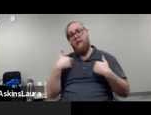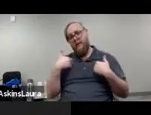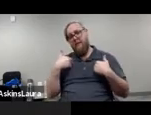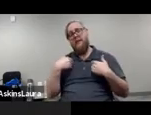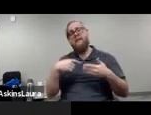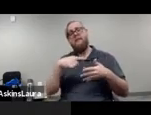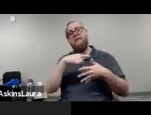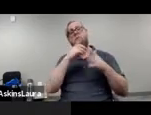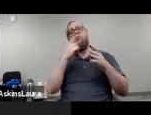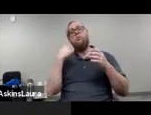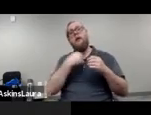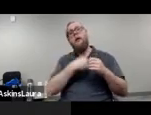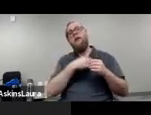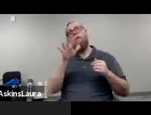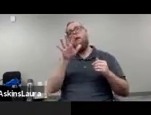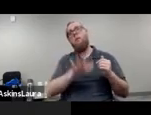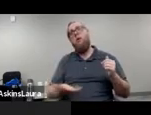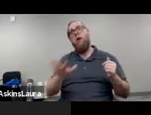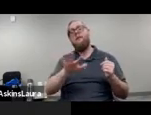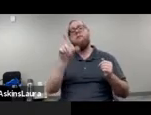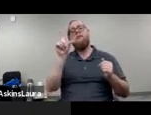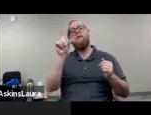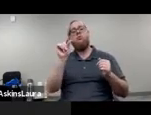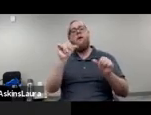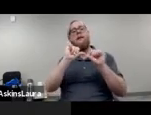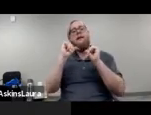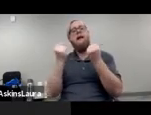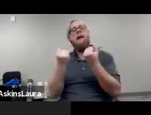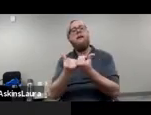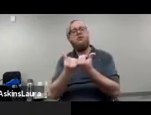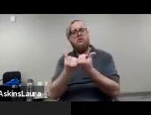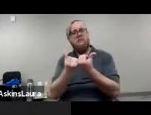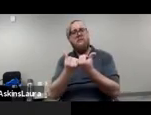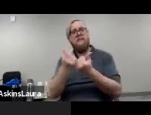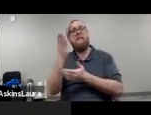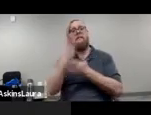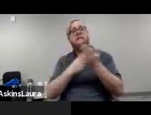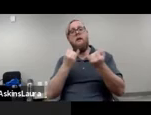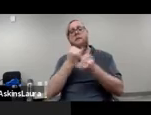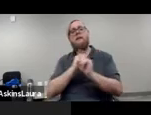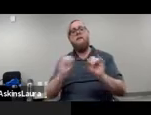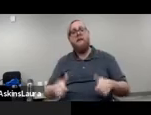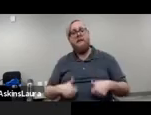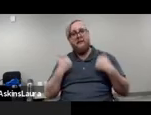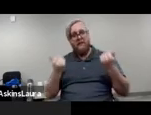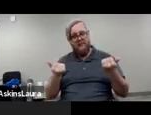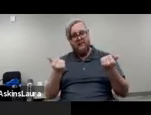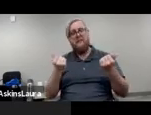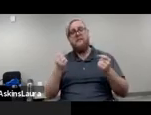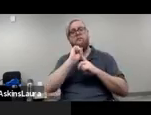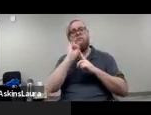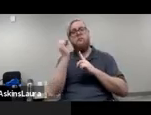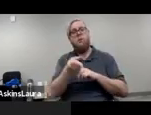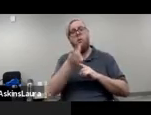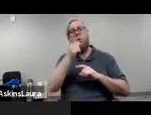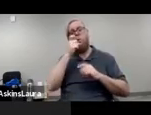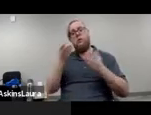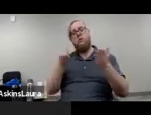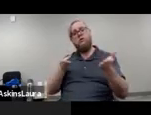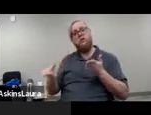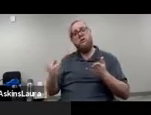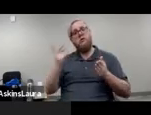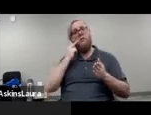of approximately 20 agencies and some independent living centers as well that serve blind